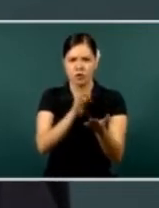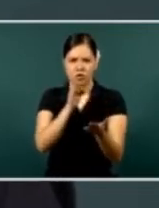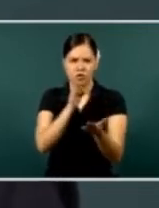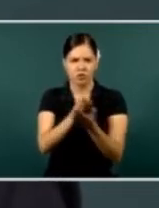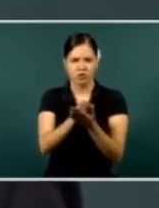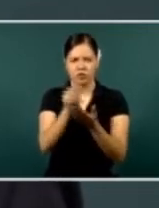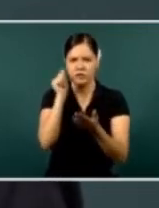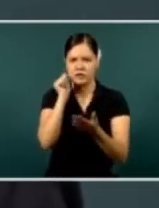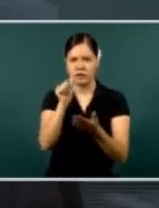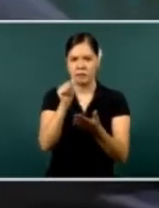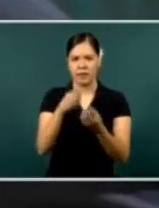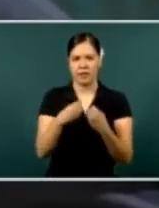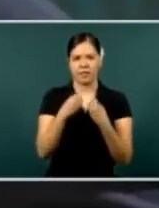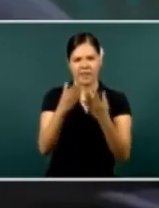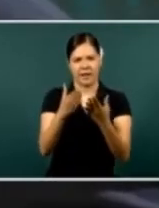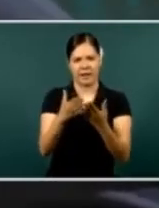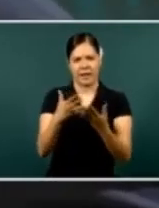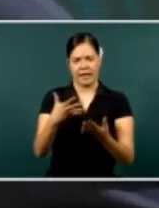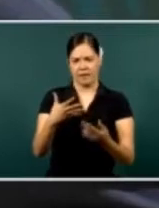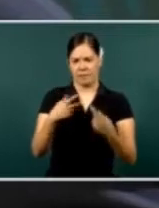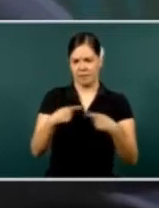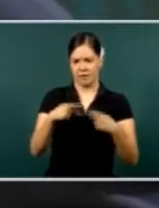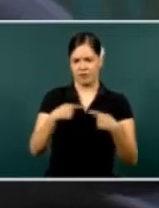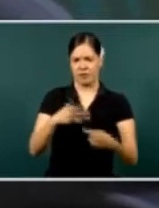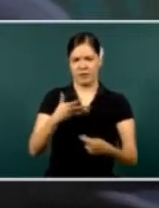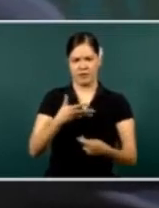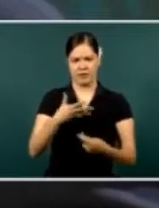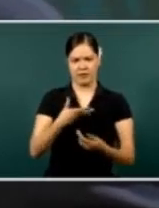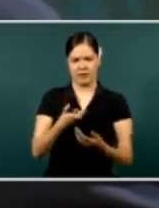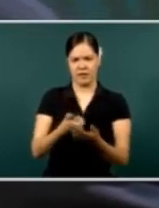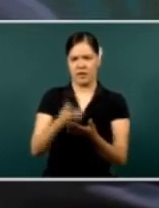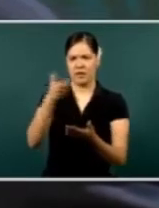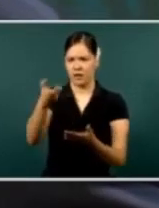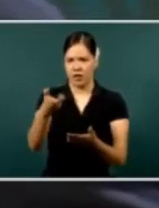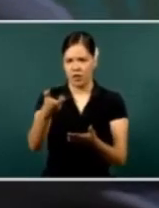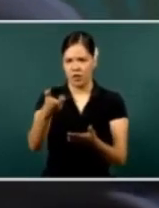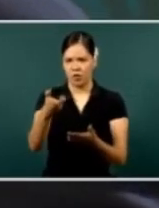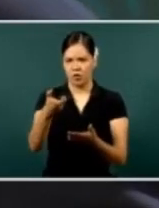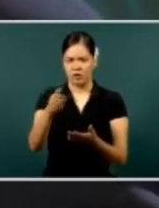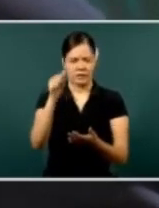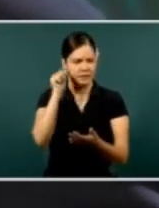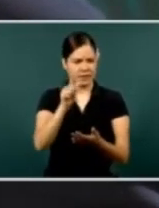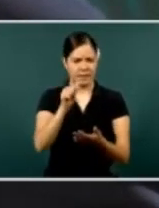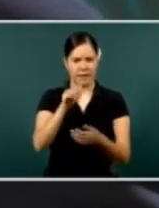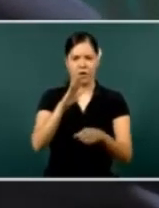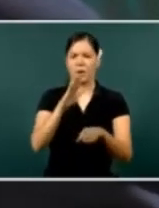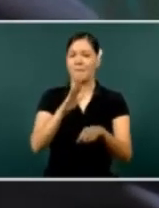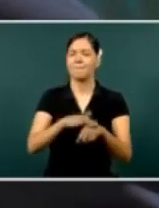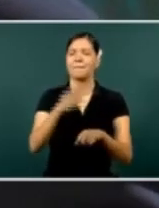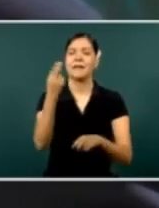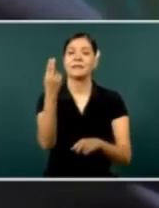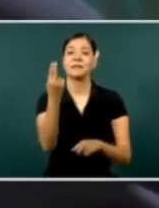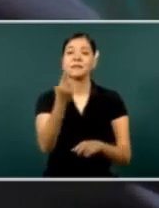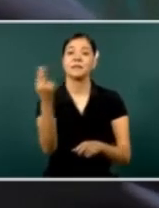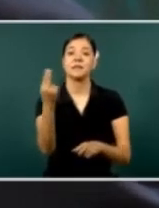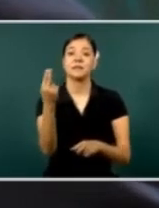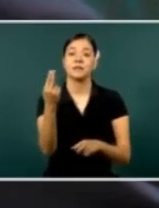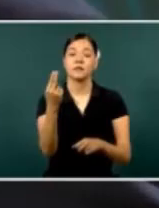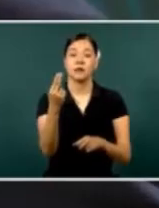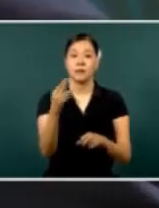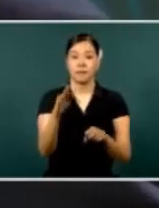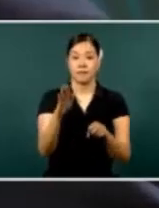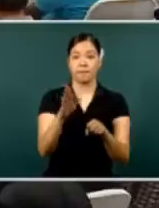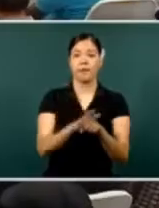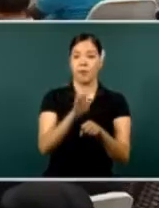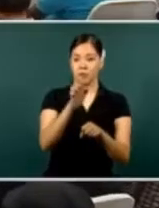is to give more, to give to the one that has less, and the one that needs it the most. The same,